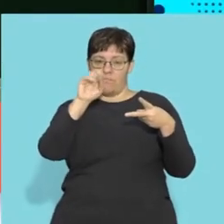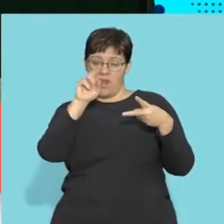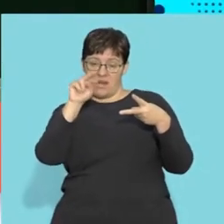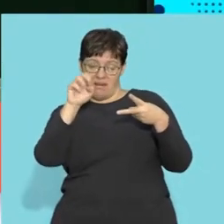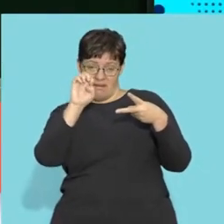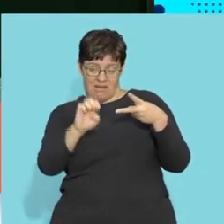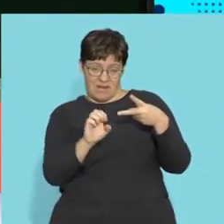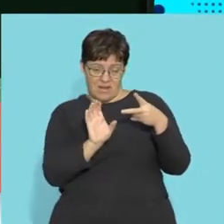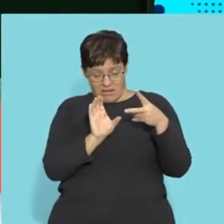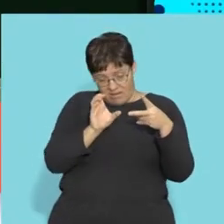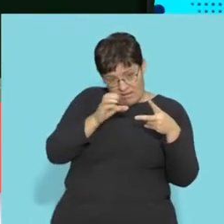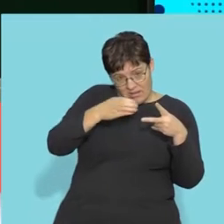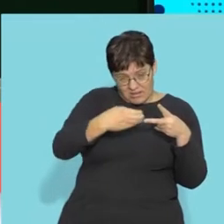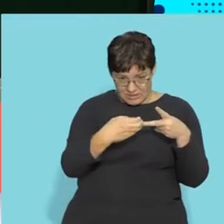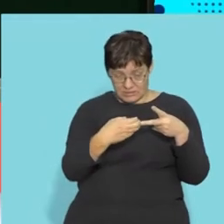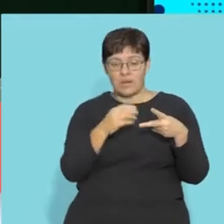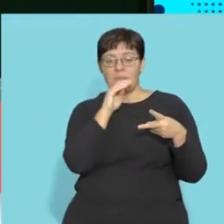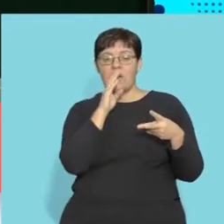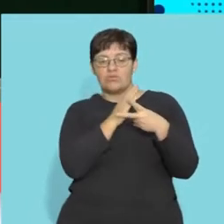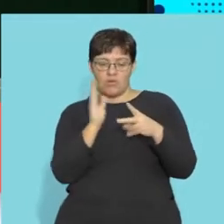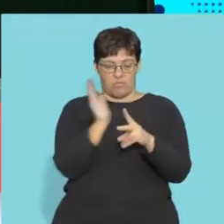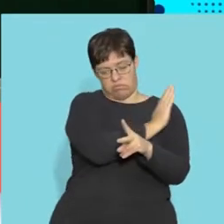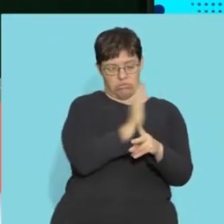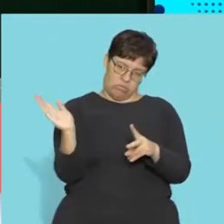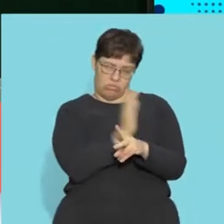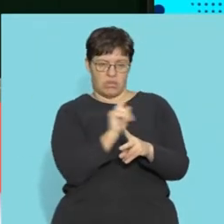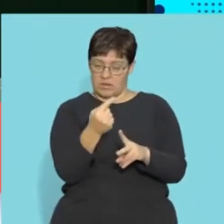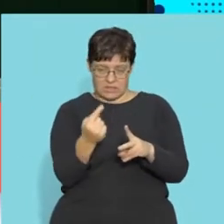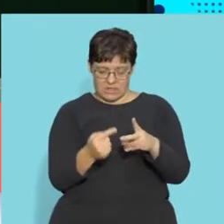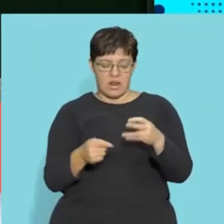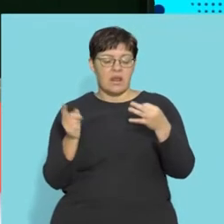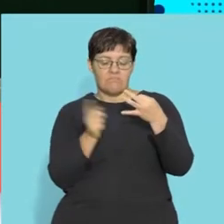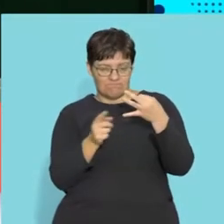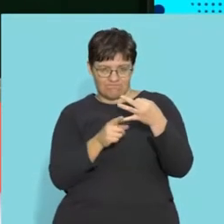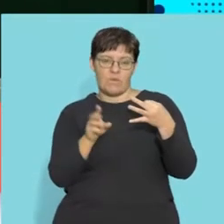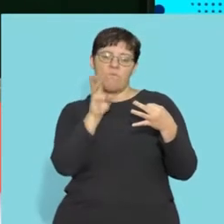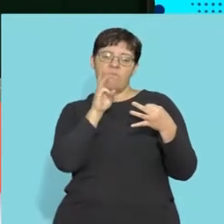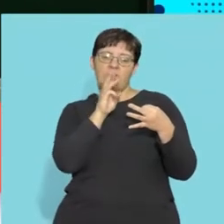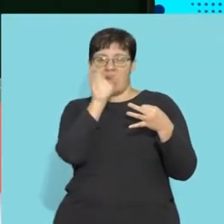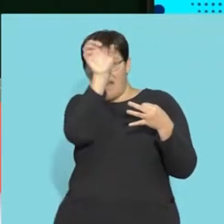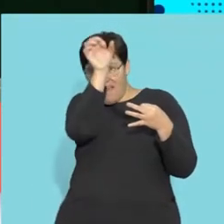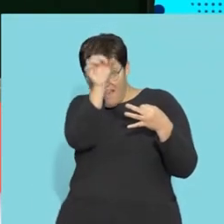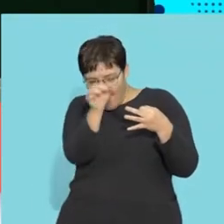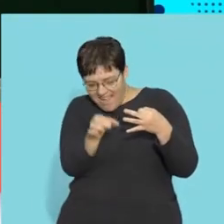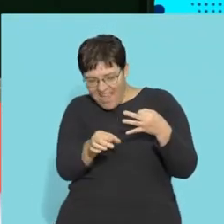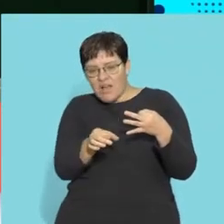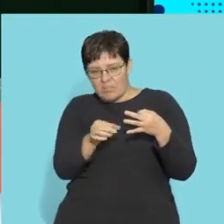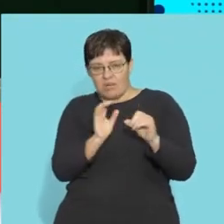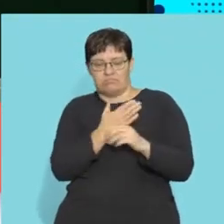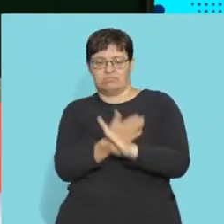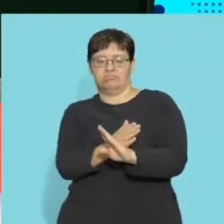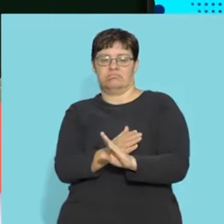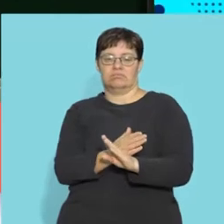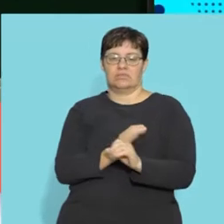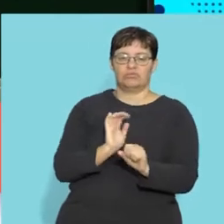the meninges surrounding this and making sure that it doesn't go around like this. And then the cerebrospinal